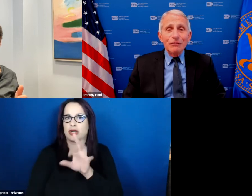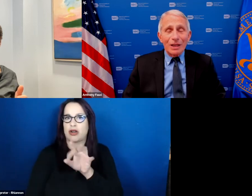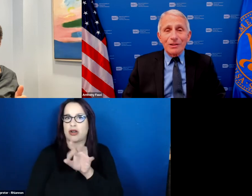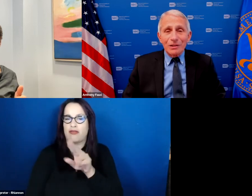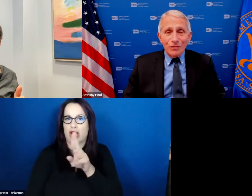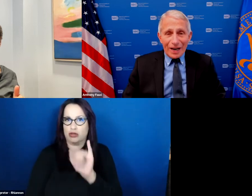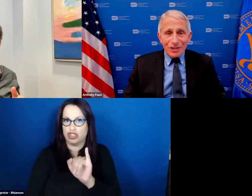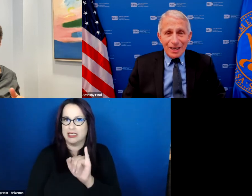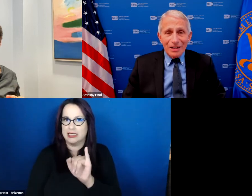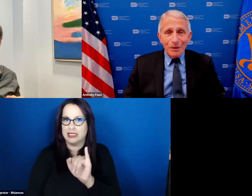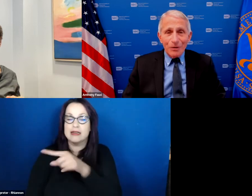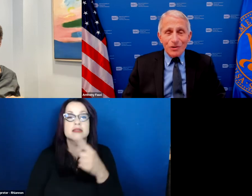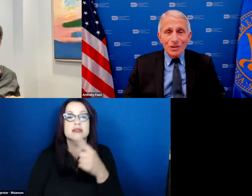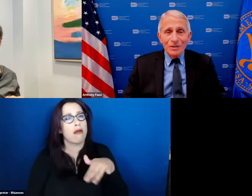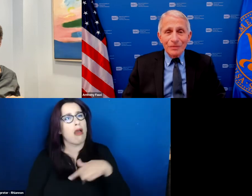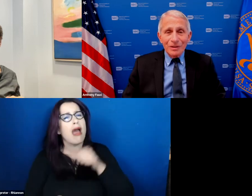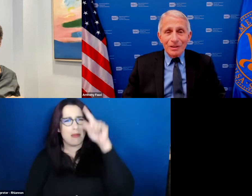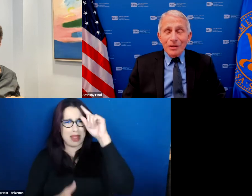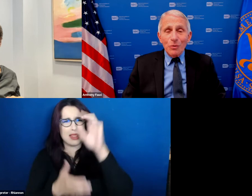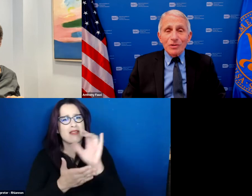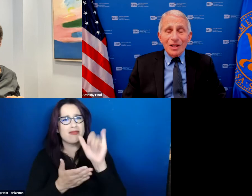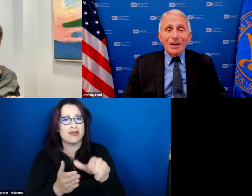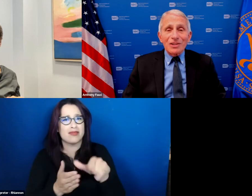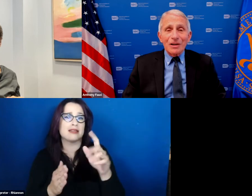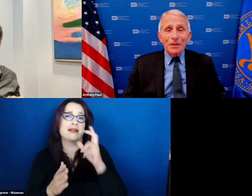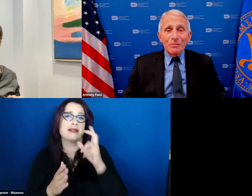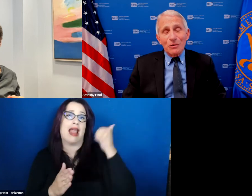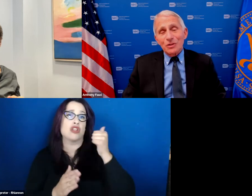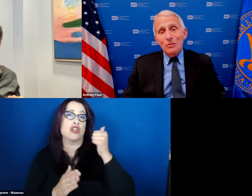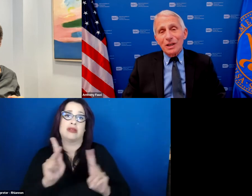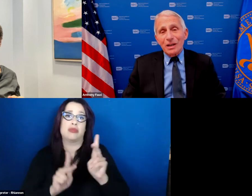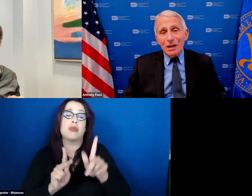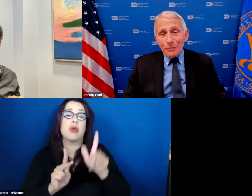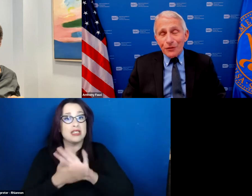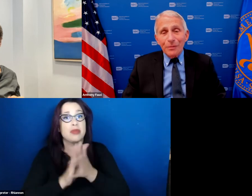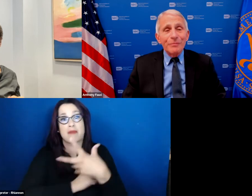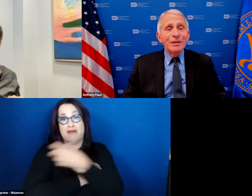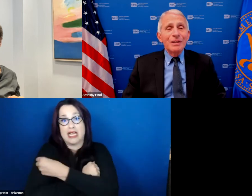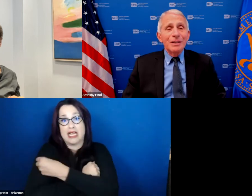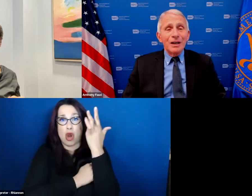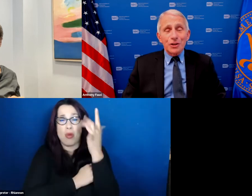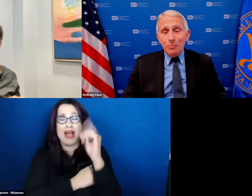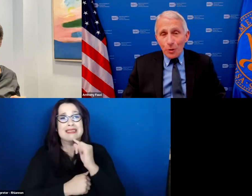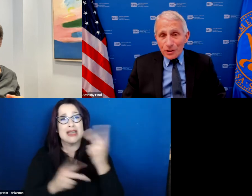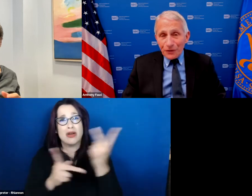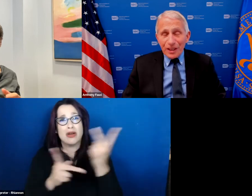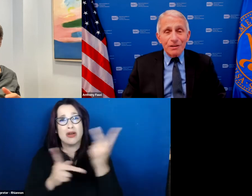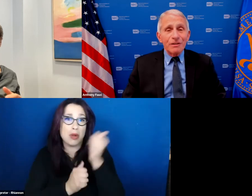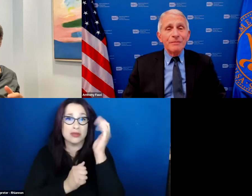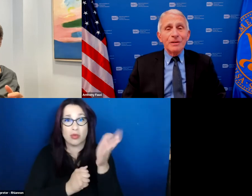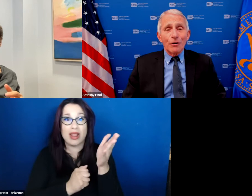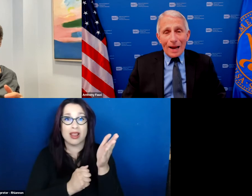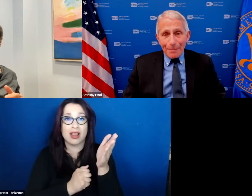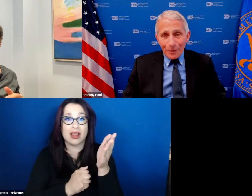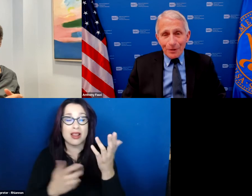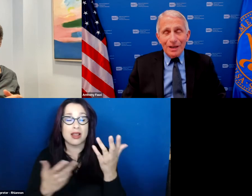relatives vaccinated because they're the ones that are going to suffer the most when it comes from a sports figure